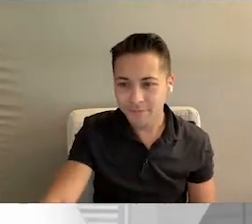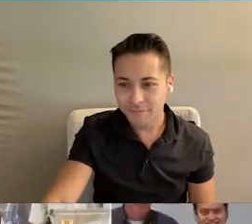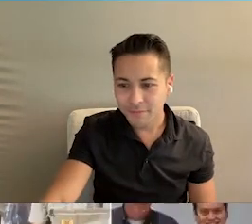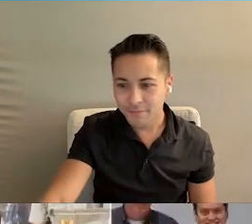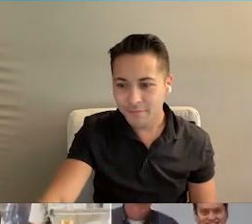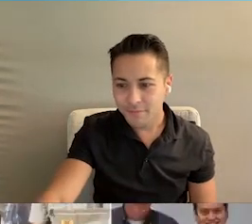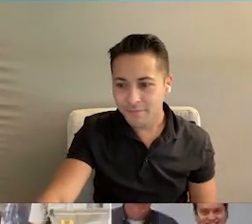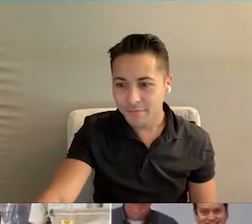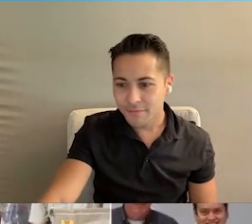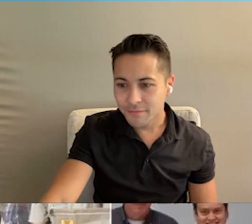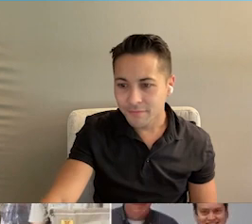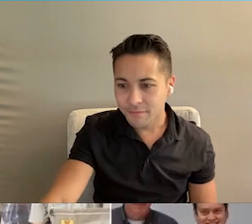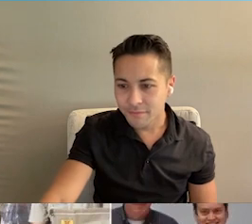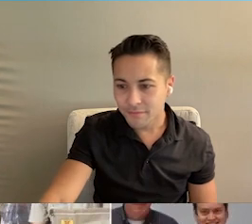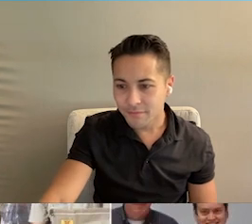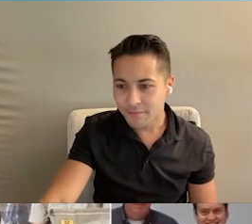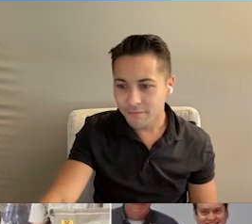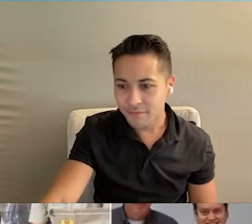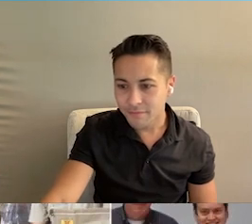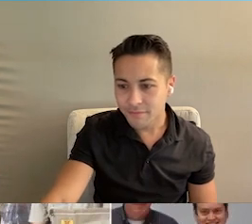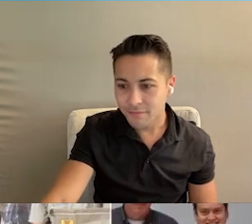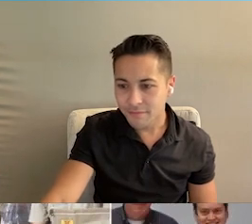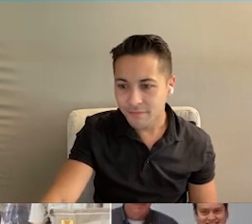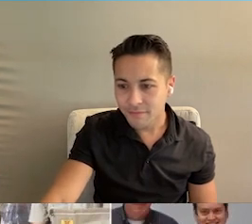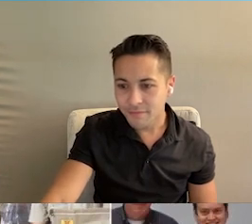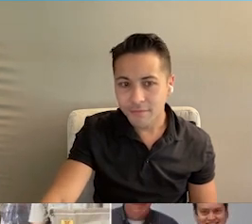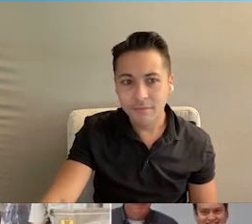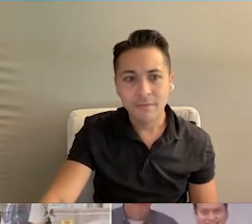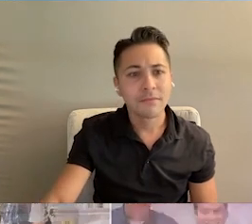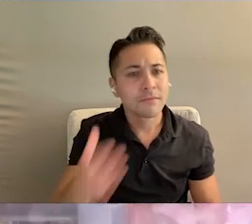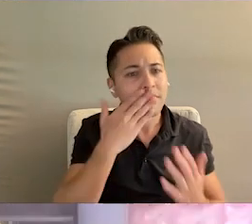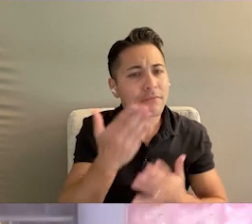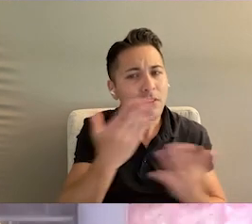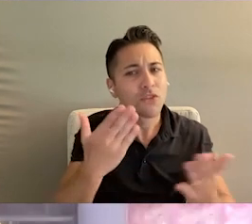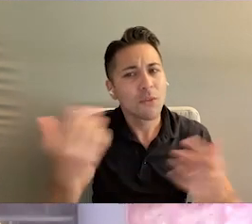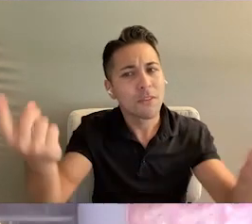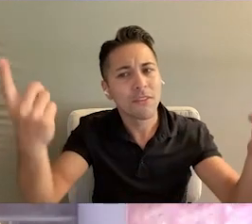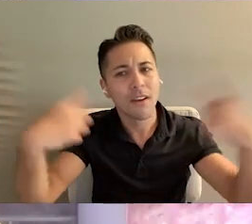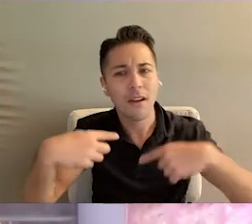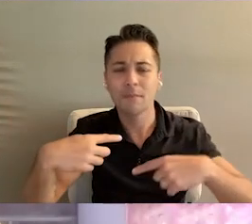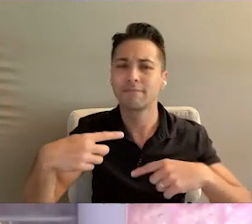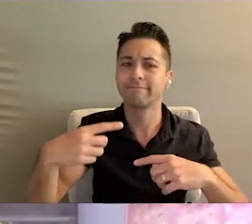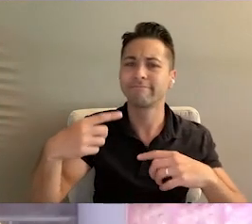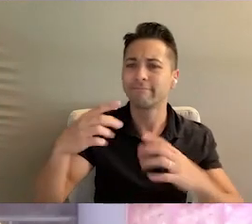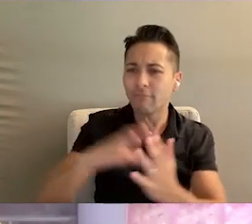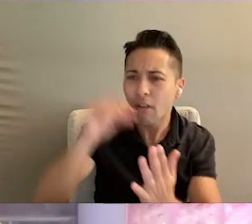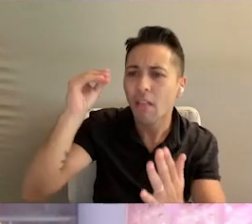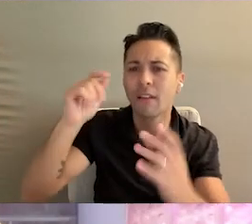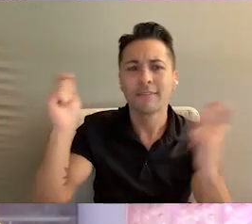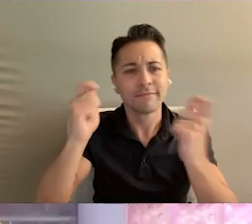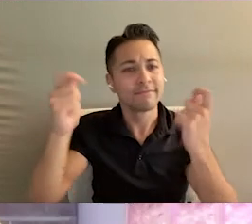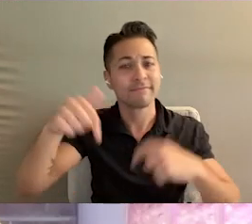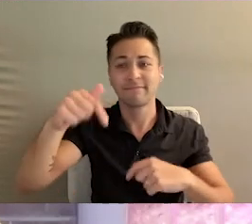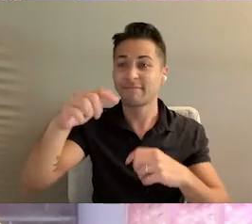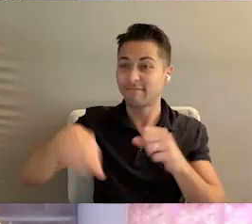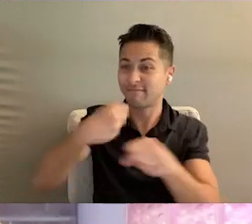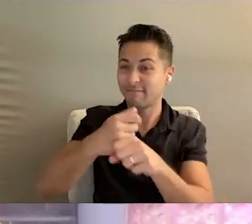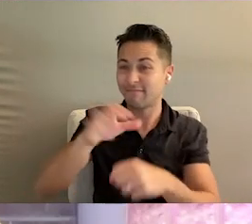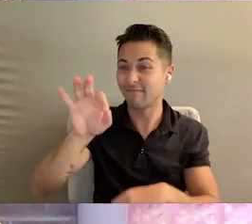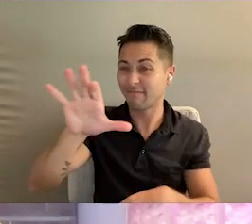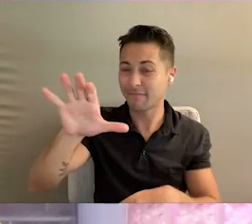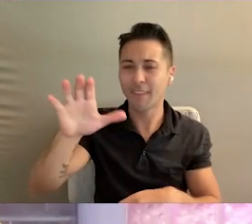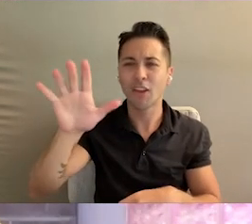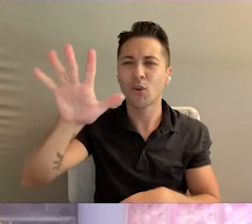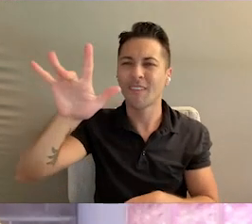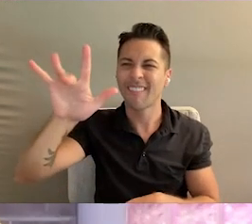Thank you so much for being here, for engaging, and learning, and networking, and celebrating this year's 25th anniversary of